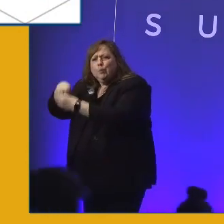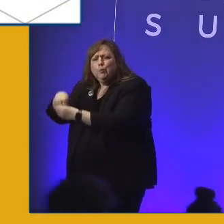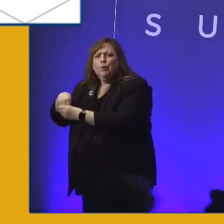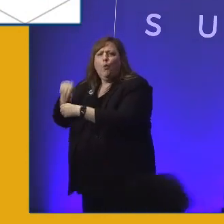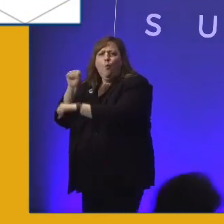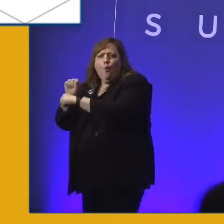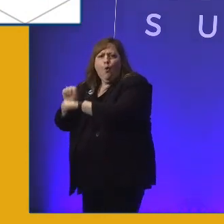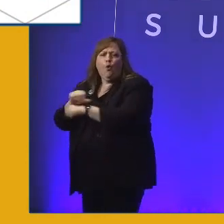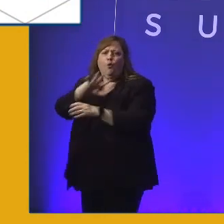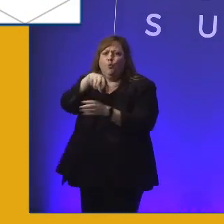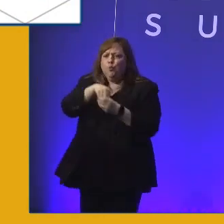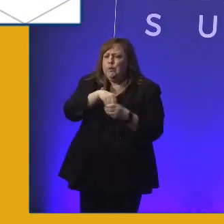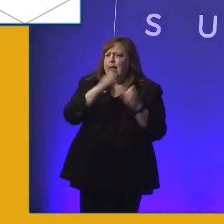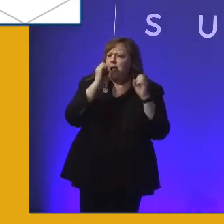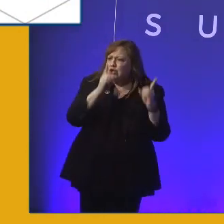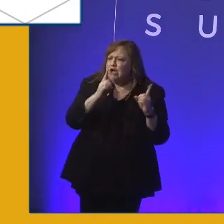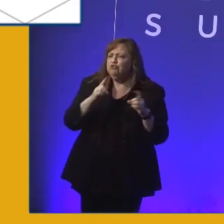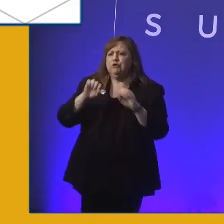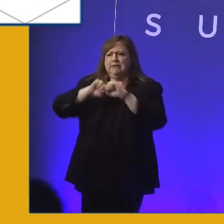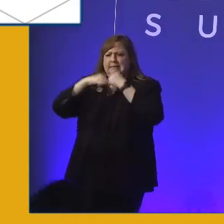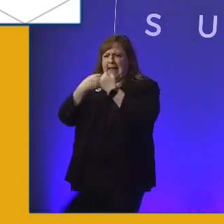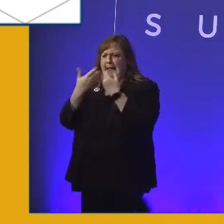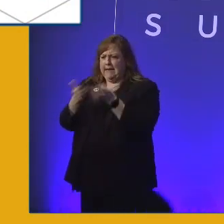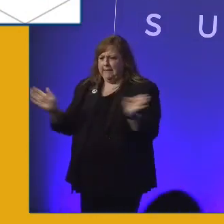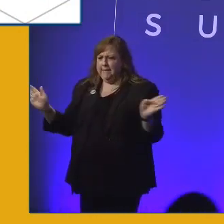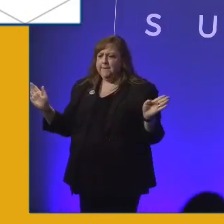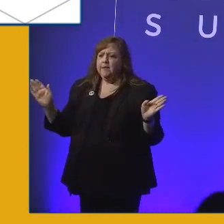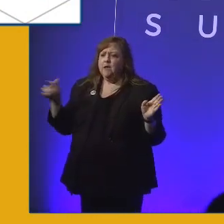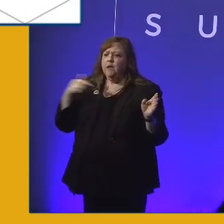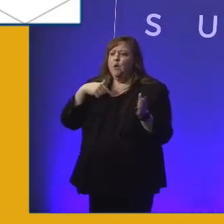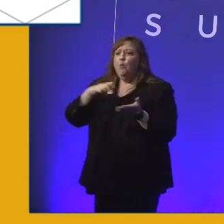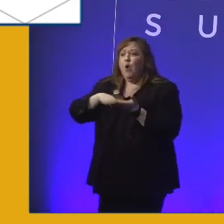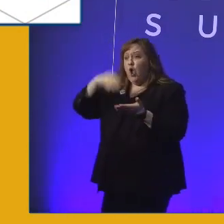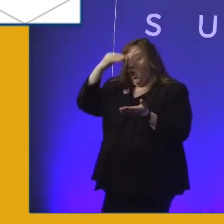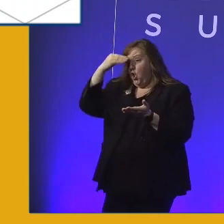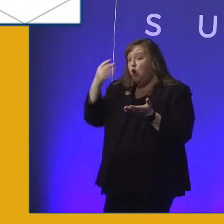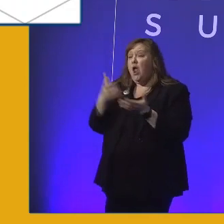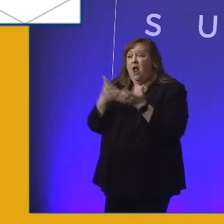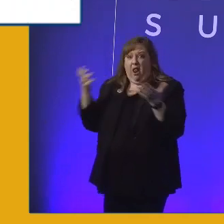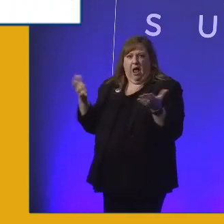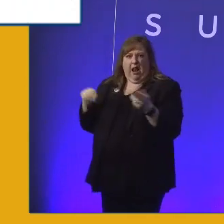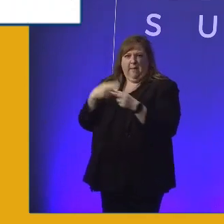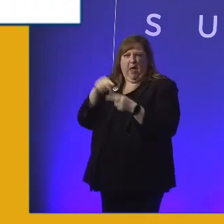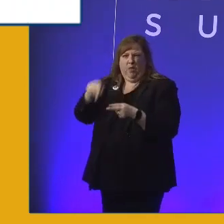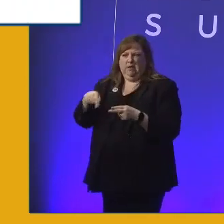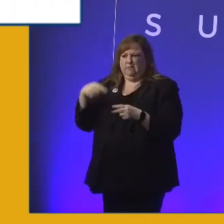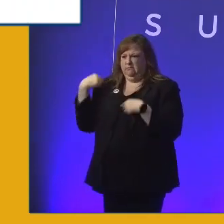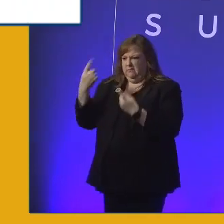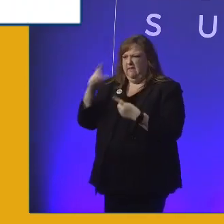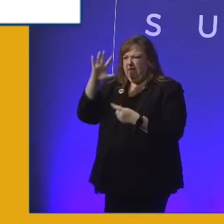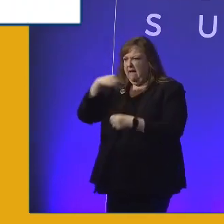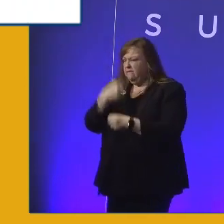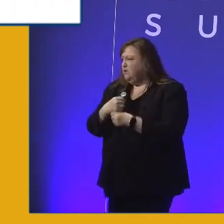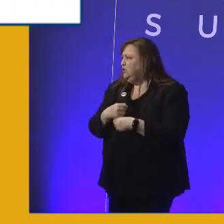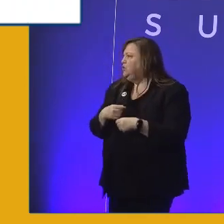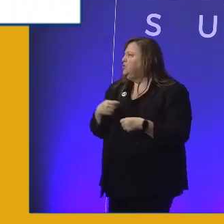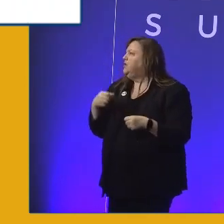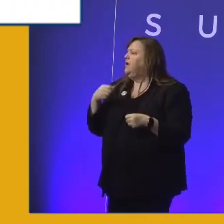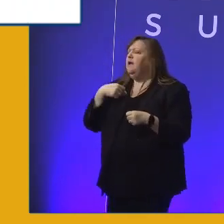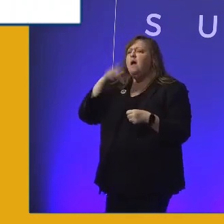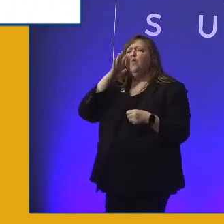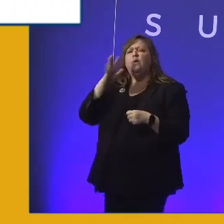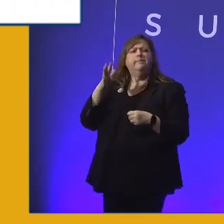in society at large. We're learning a lot about this space. We've certainly been learning a lot about that over the last five years. I'm just going to put a few